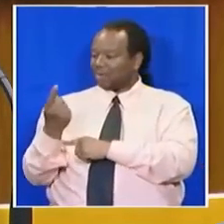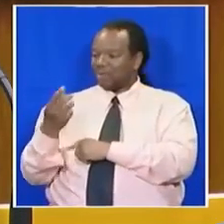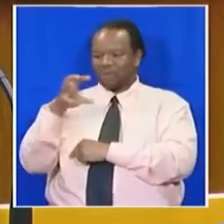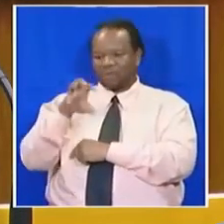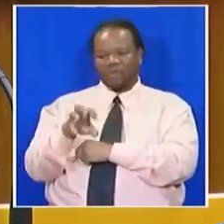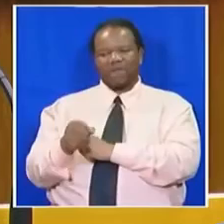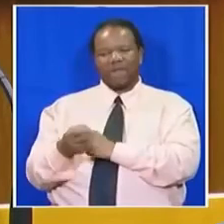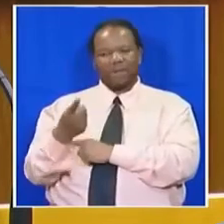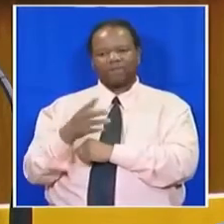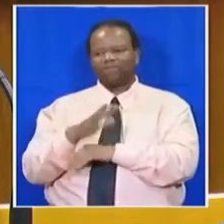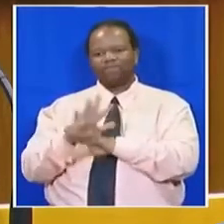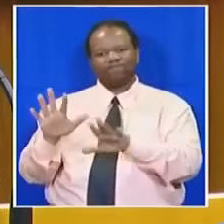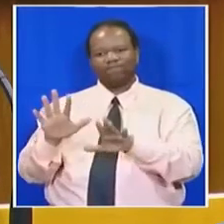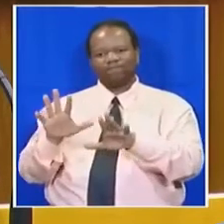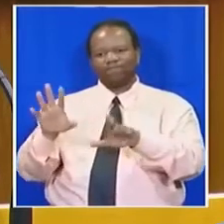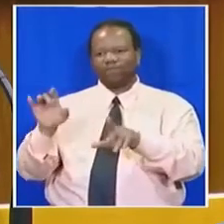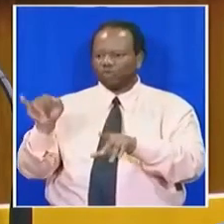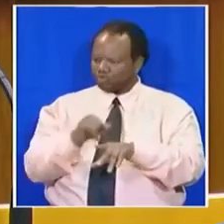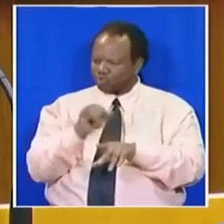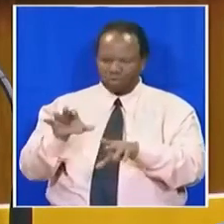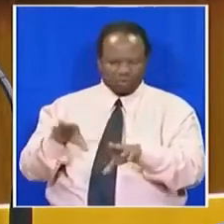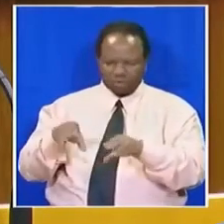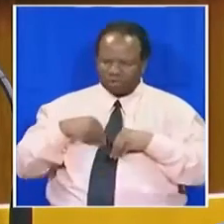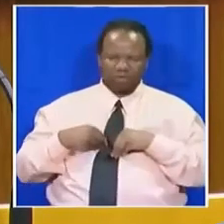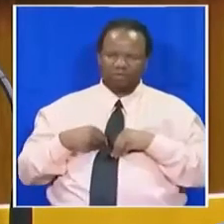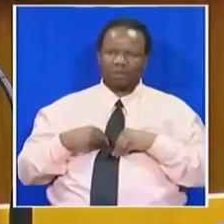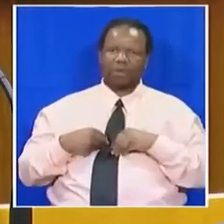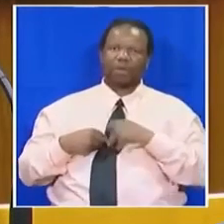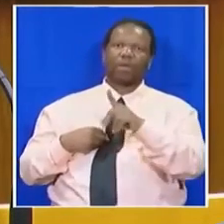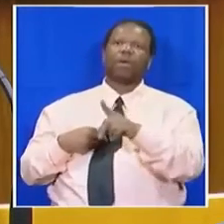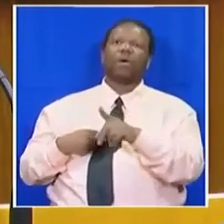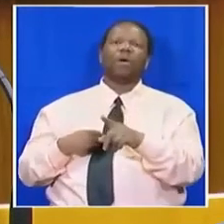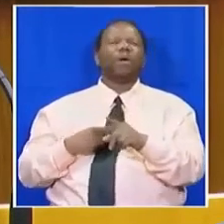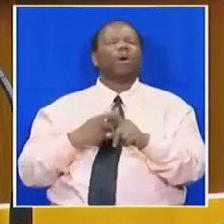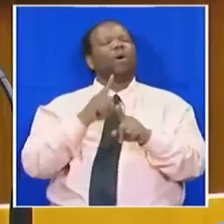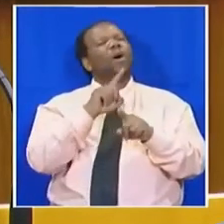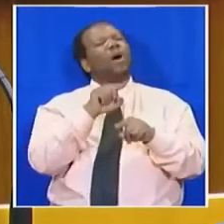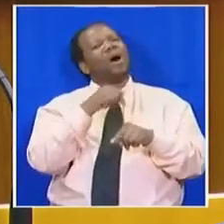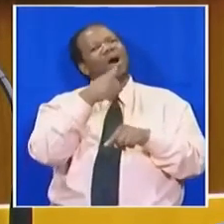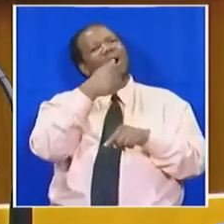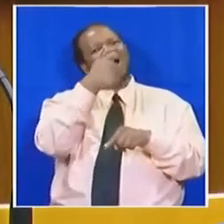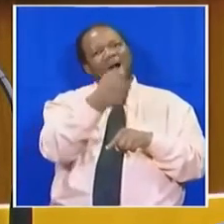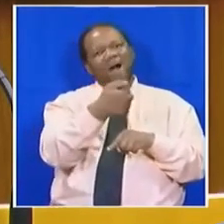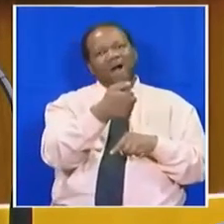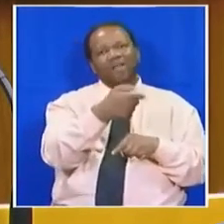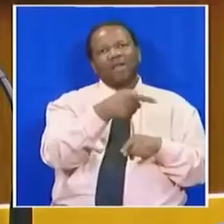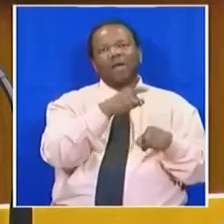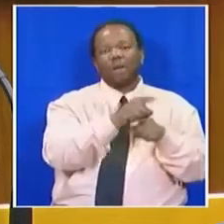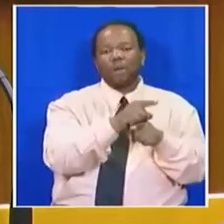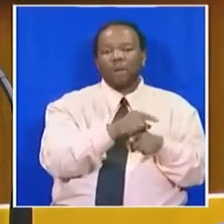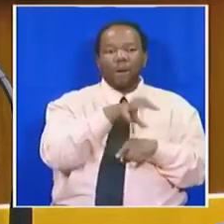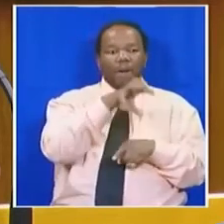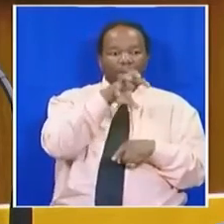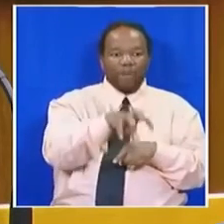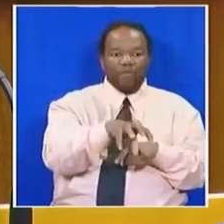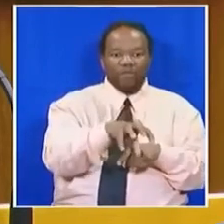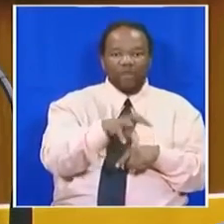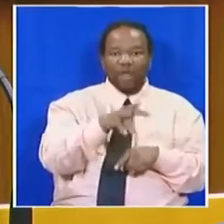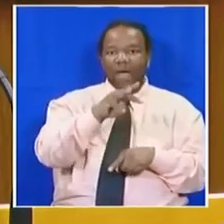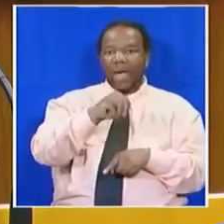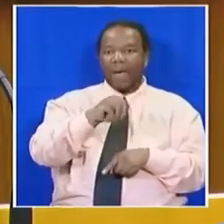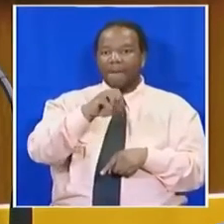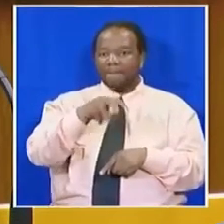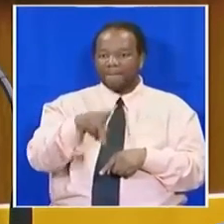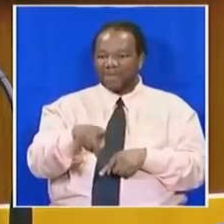unacceptable. But let me add, what about all the oversight from the provincial members of the legislature